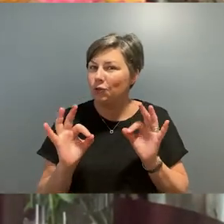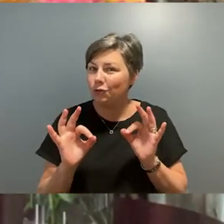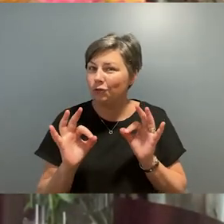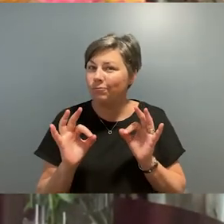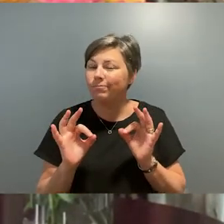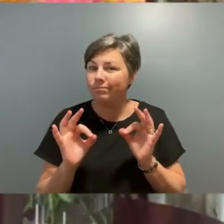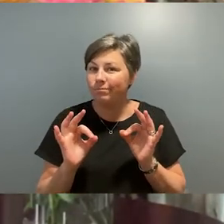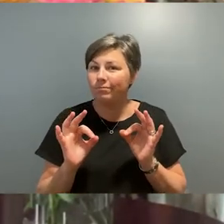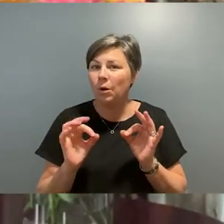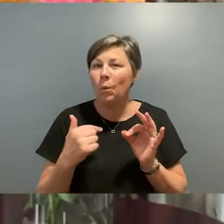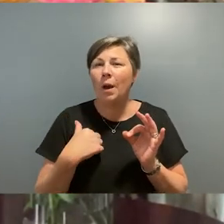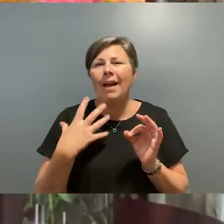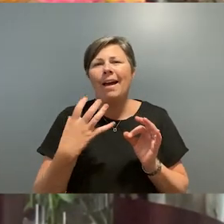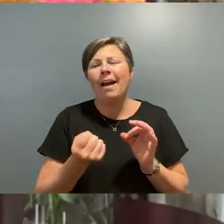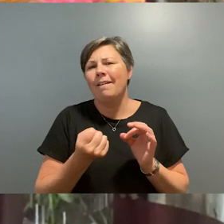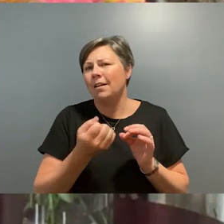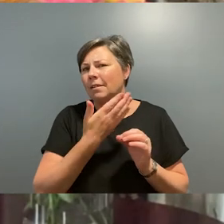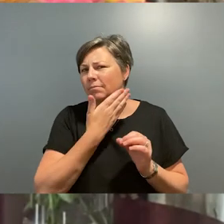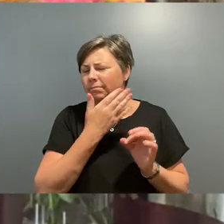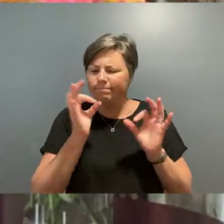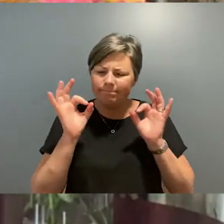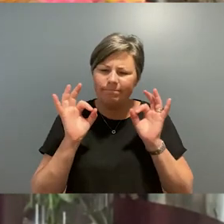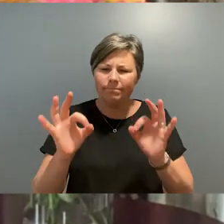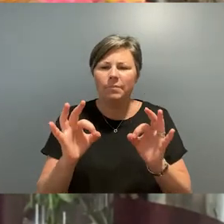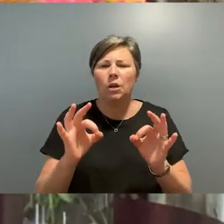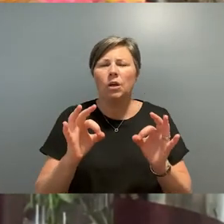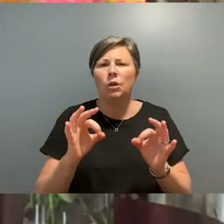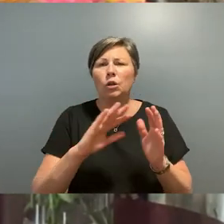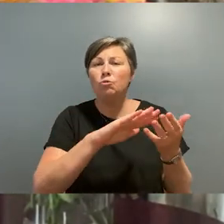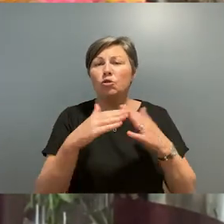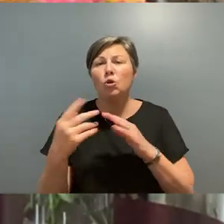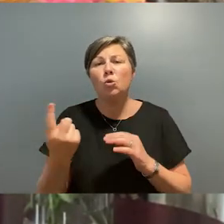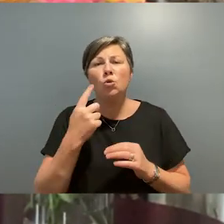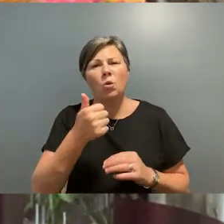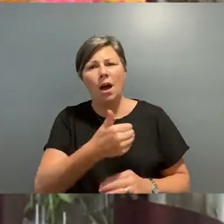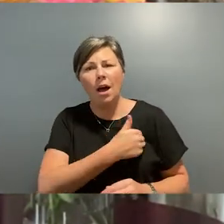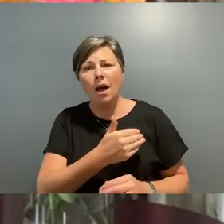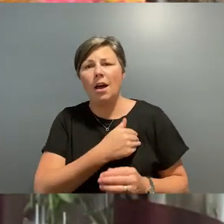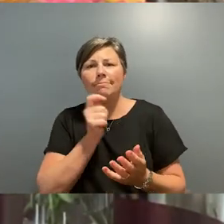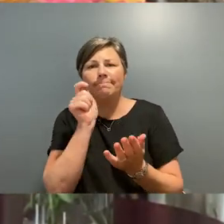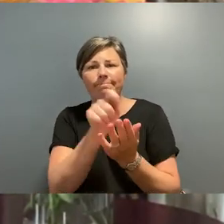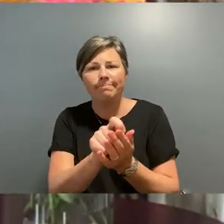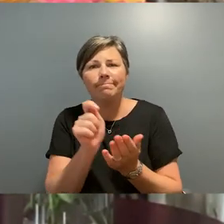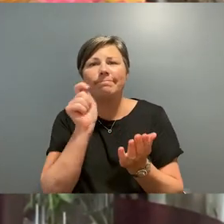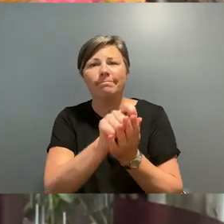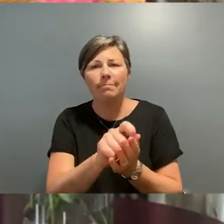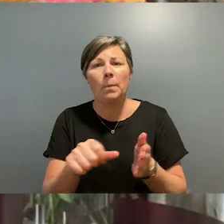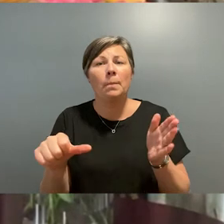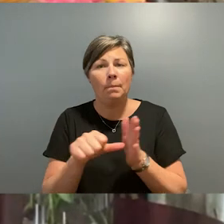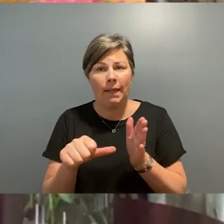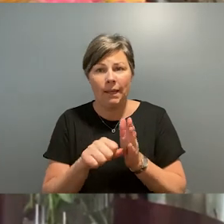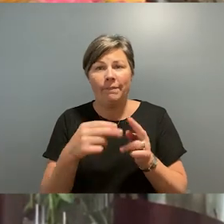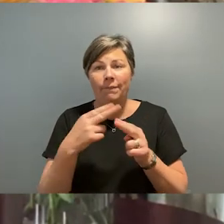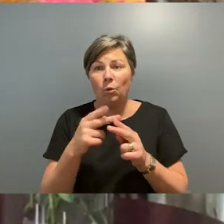We are blessed here with a robust philanthropic community. Generous, but also with great vision for our